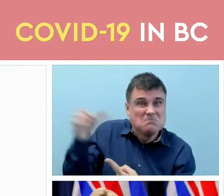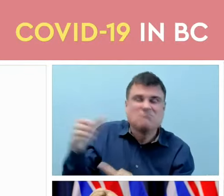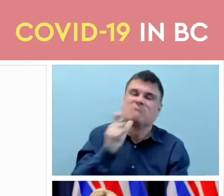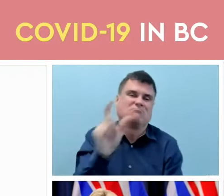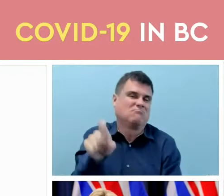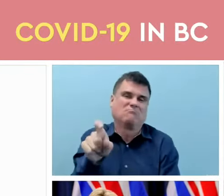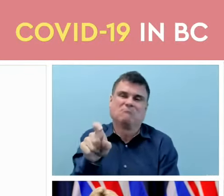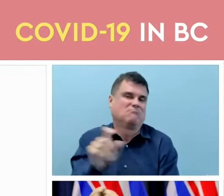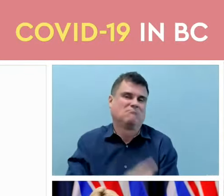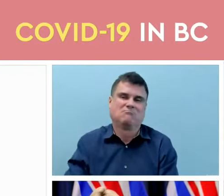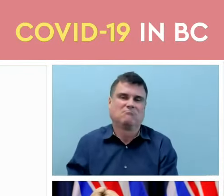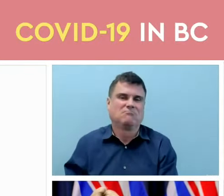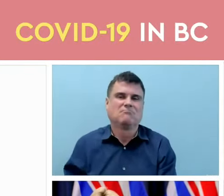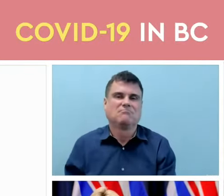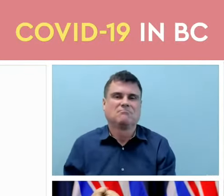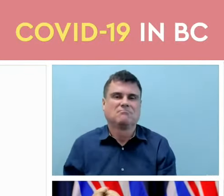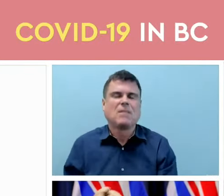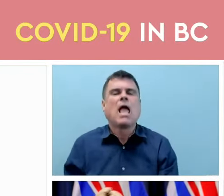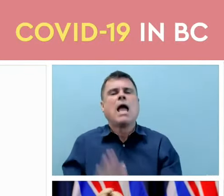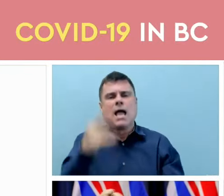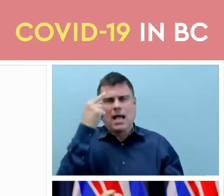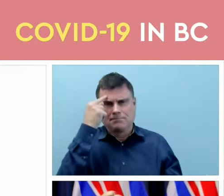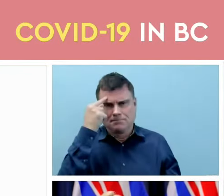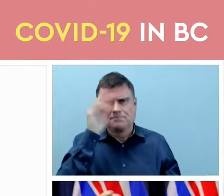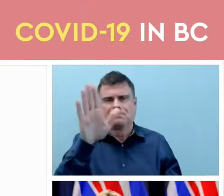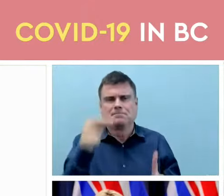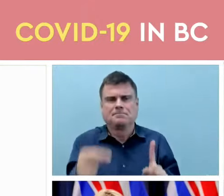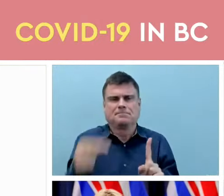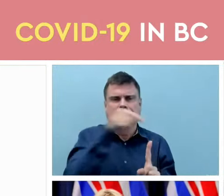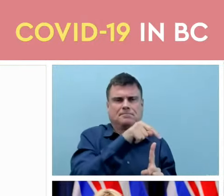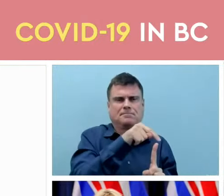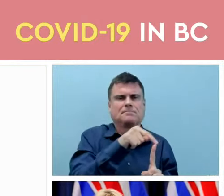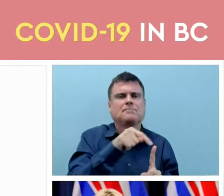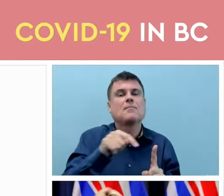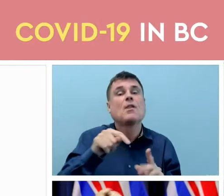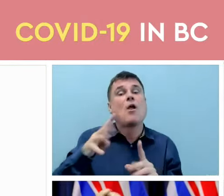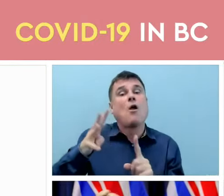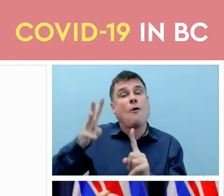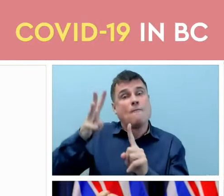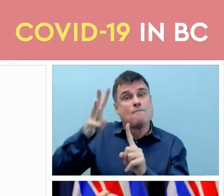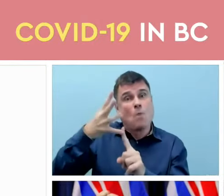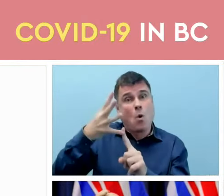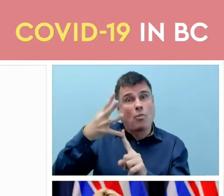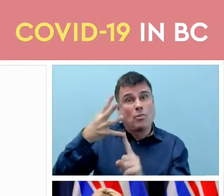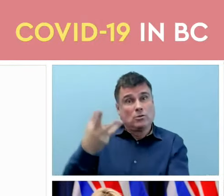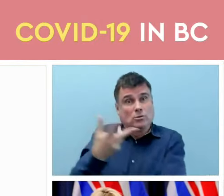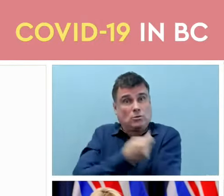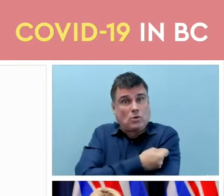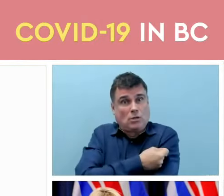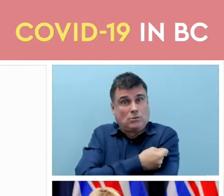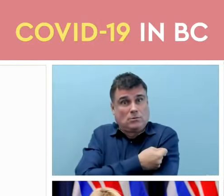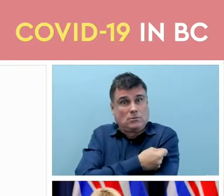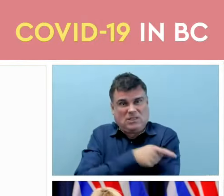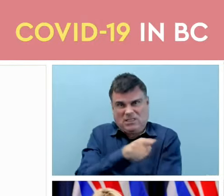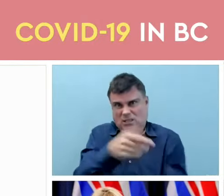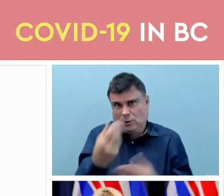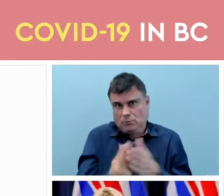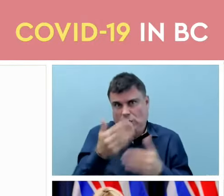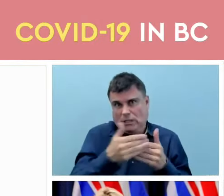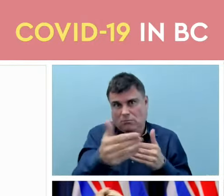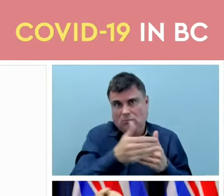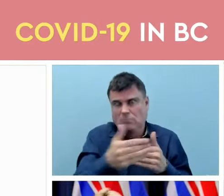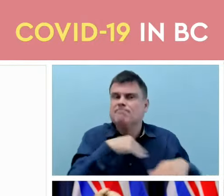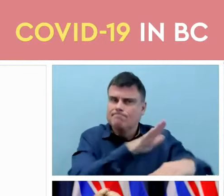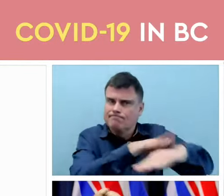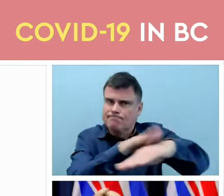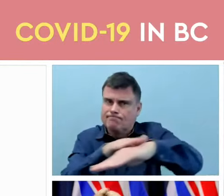Just to go back for a minute to the spring boosters, I wanted to reiterate how important it is for all of us to ensure that we are